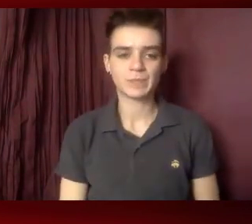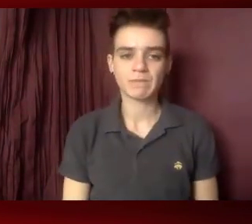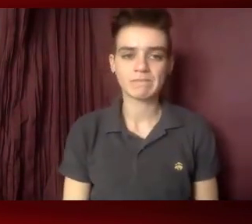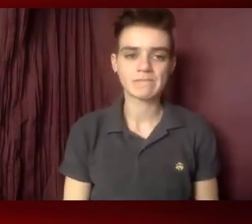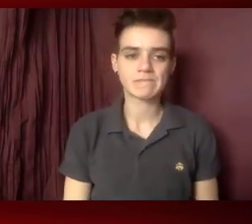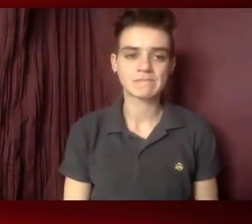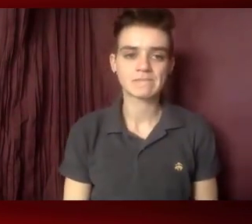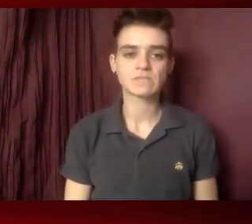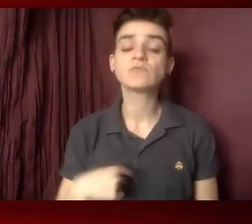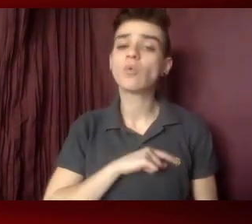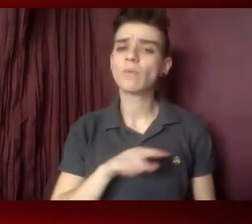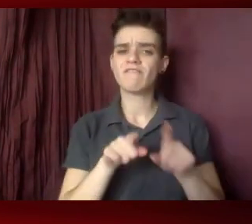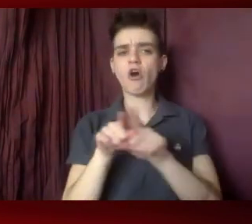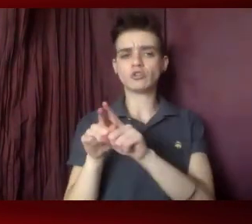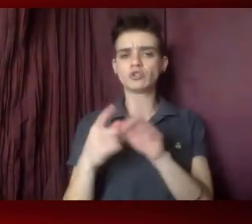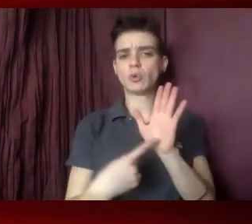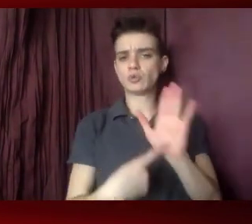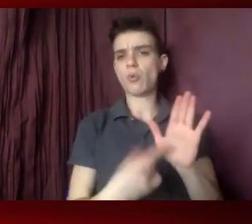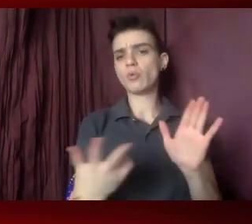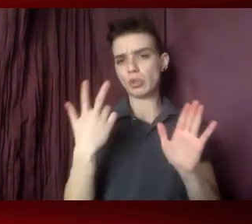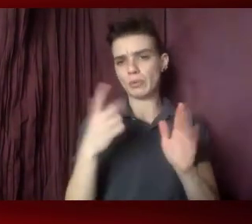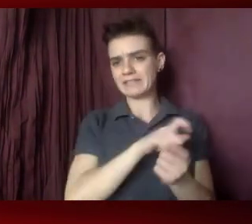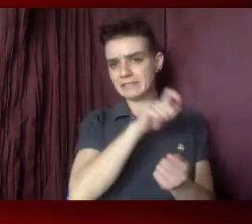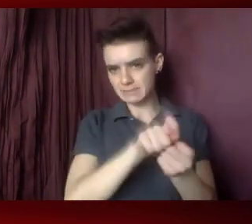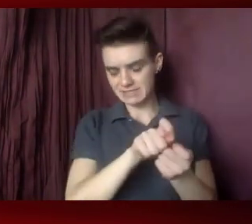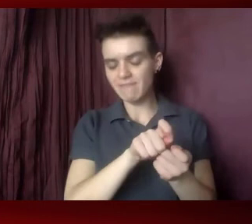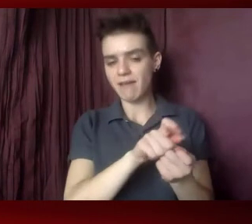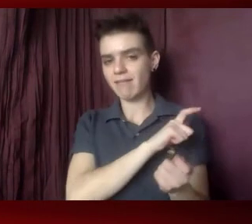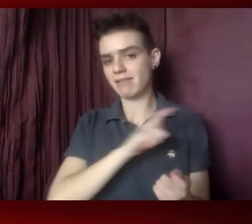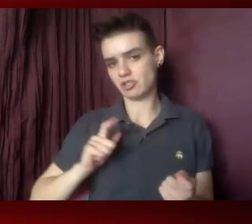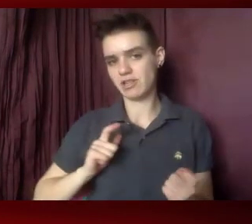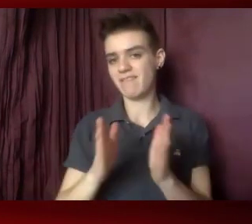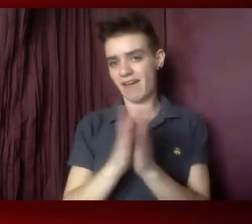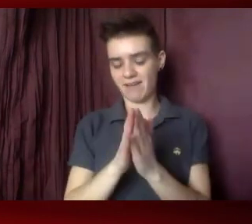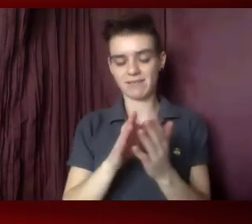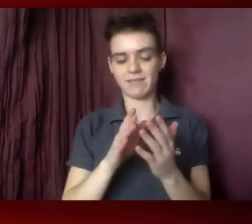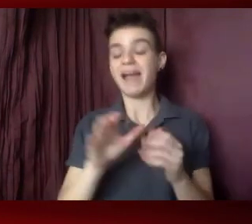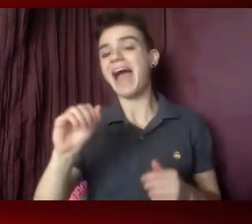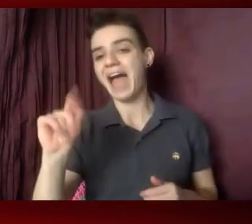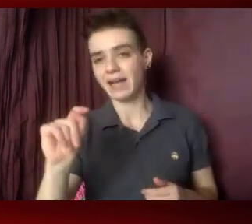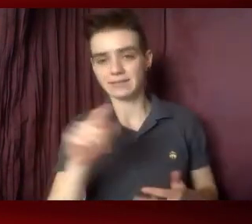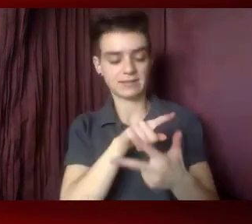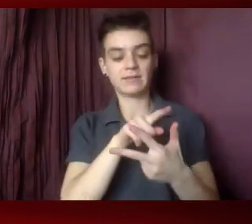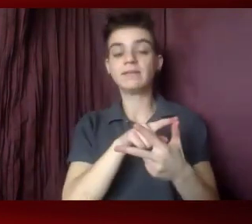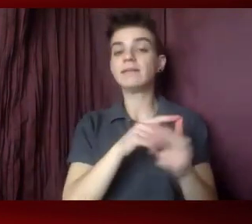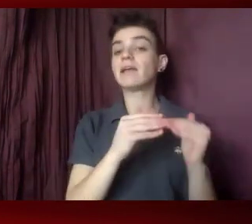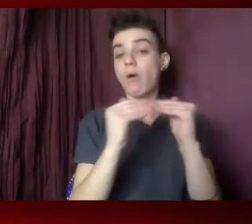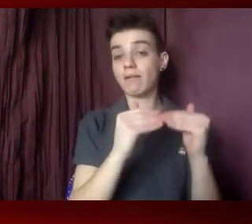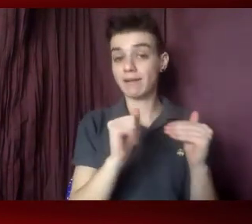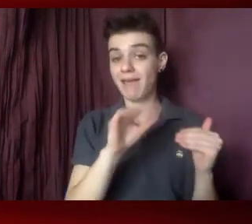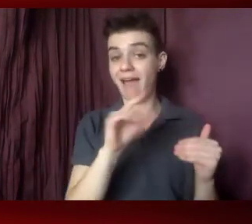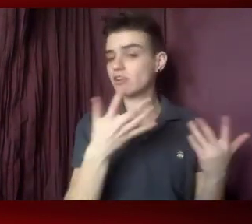We've also highlighted three specific legislative asks. The Equality Act has already been introduced,